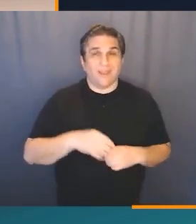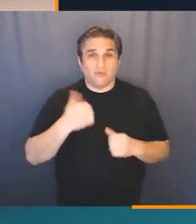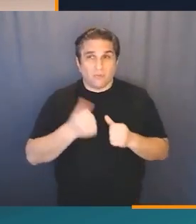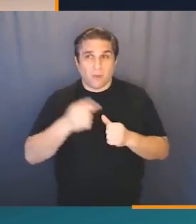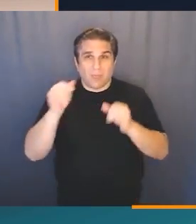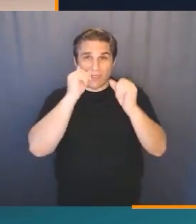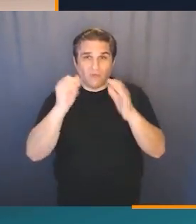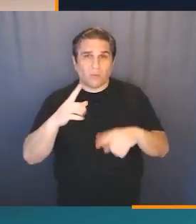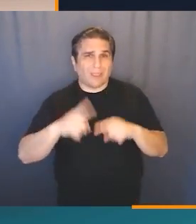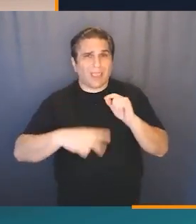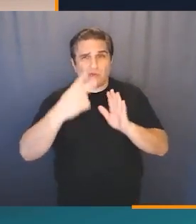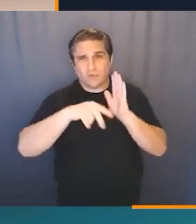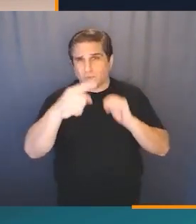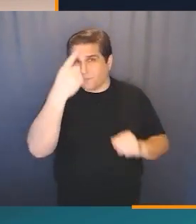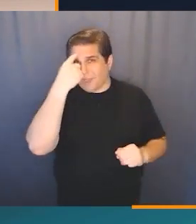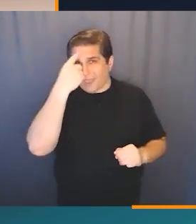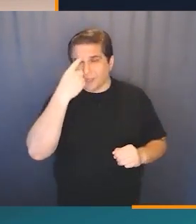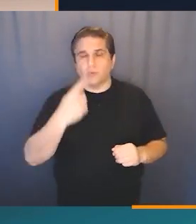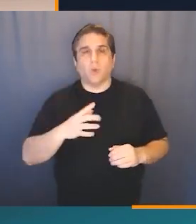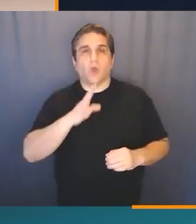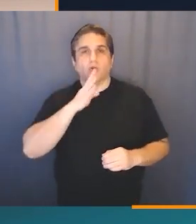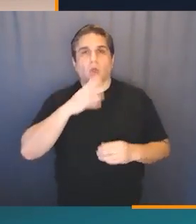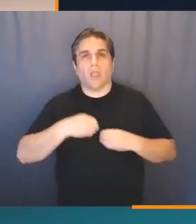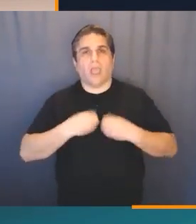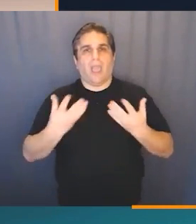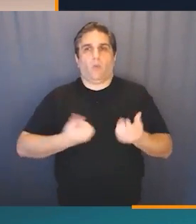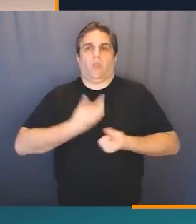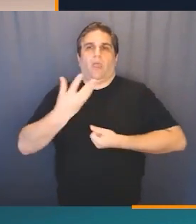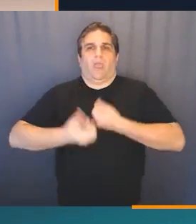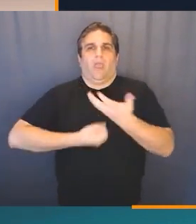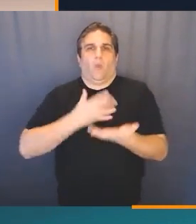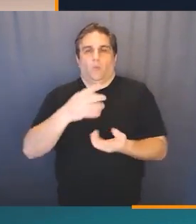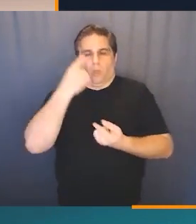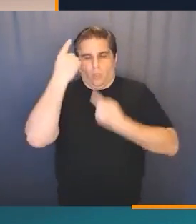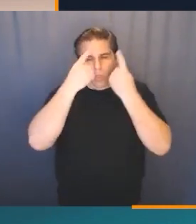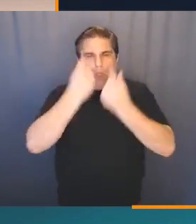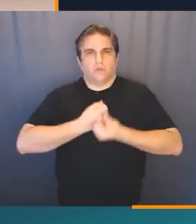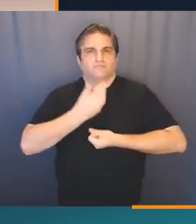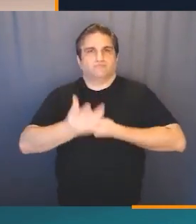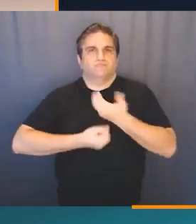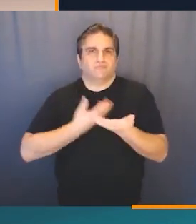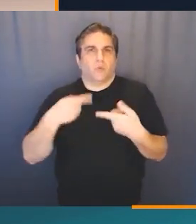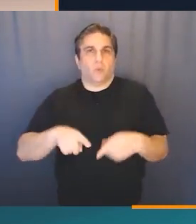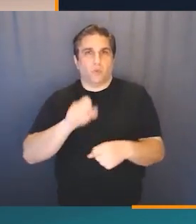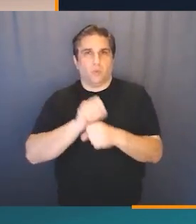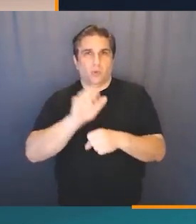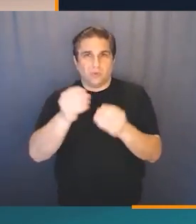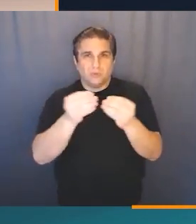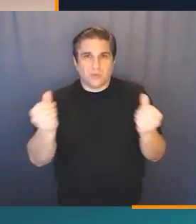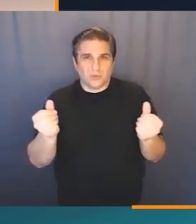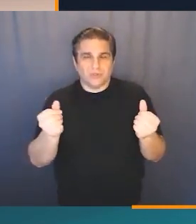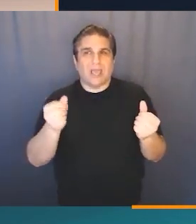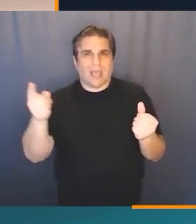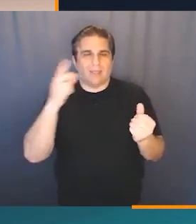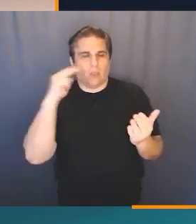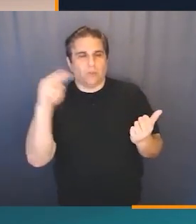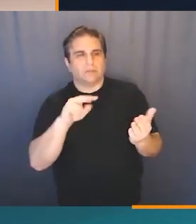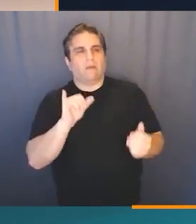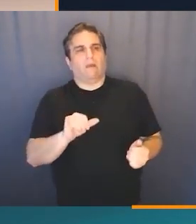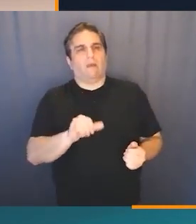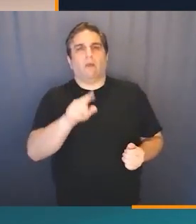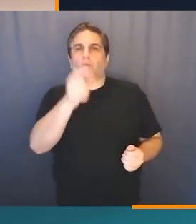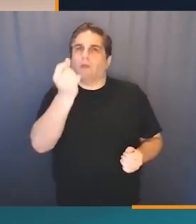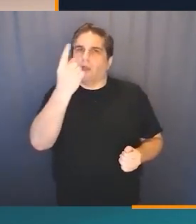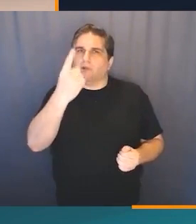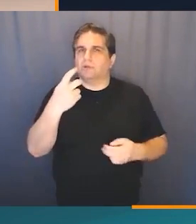And remember, your interviewer is not a mind reader. So talk out loud through your thought process as you are working on your